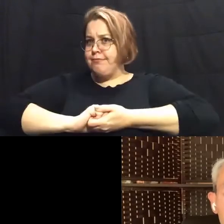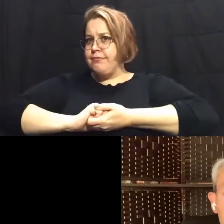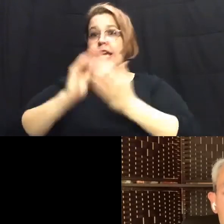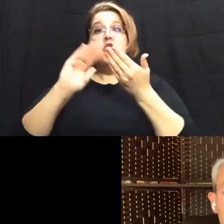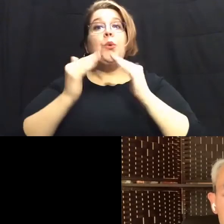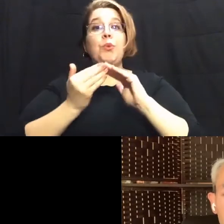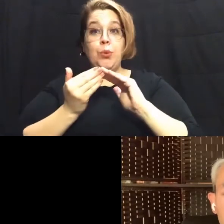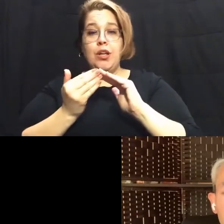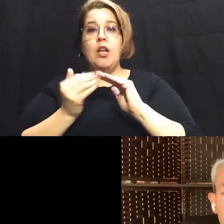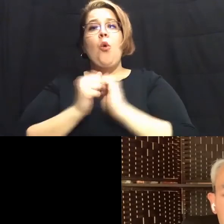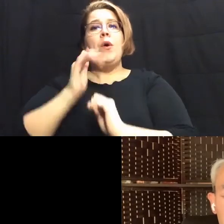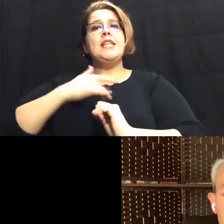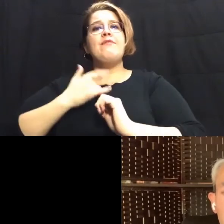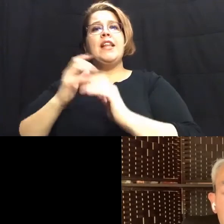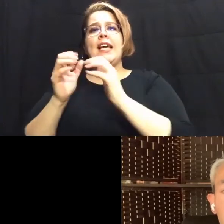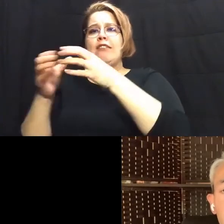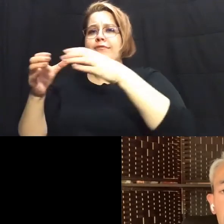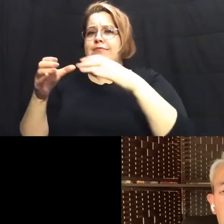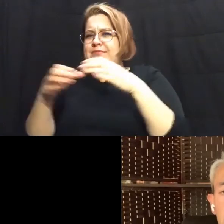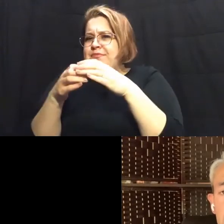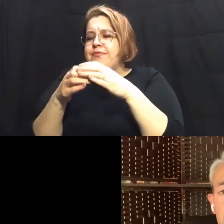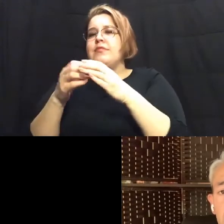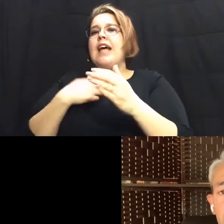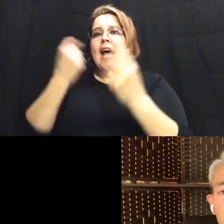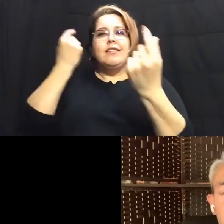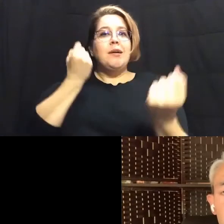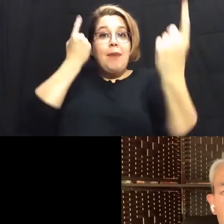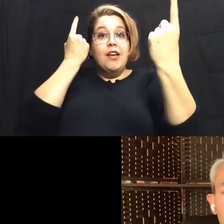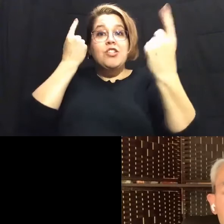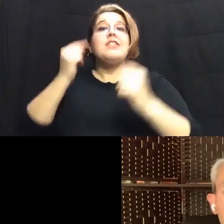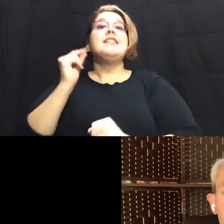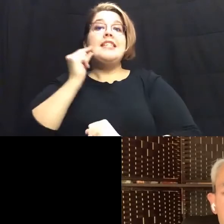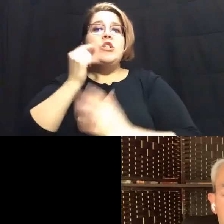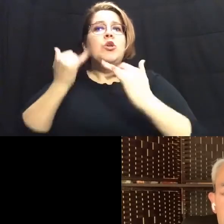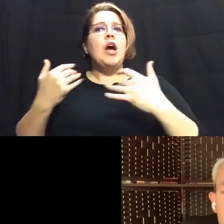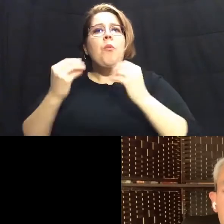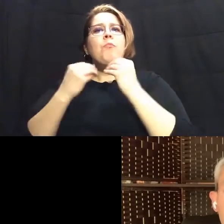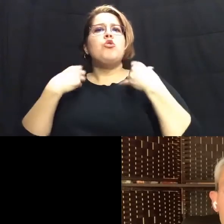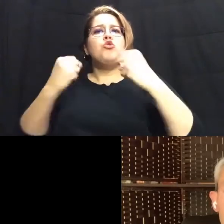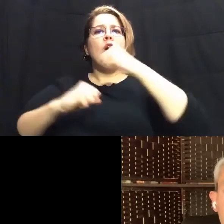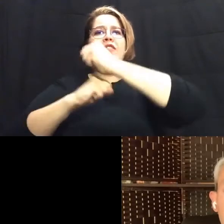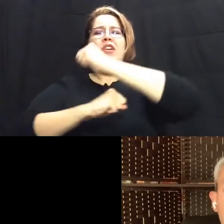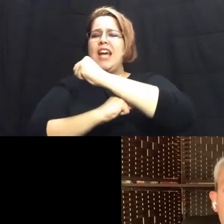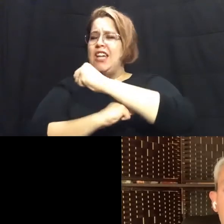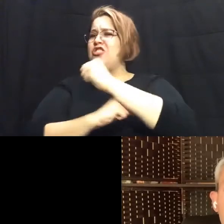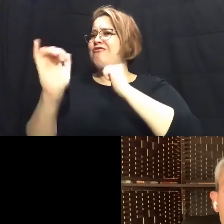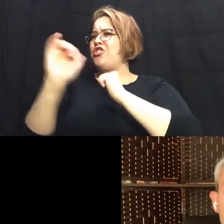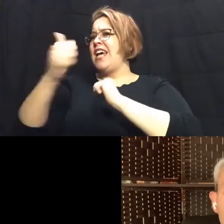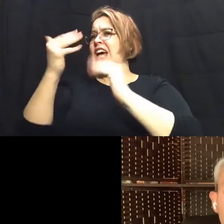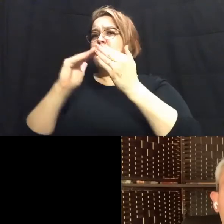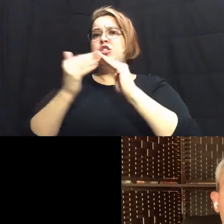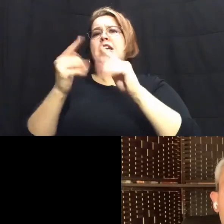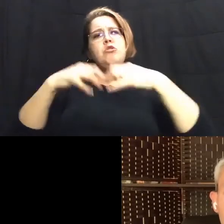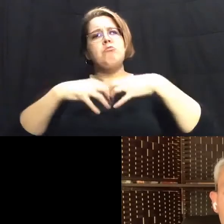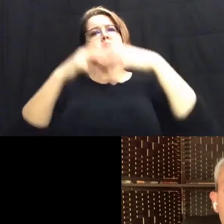with a sense of teamwork and compassion has placed san antonio on as strong a foundation as any city in the country to come back